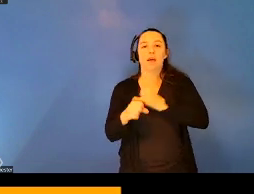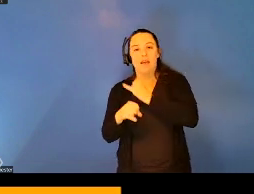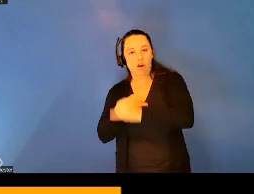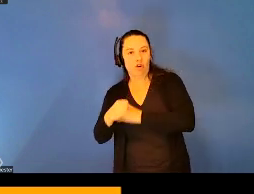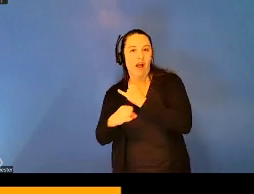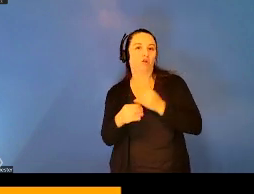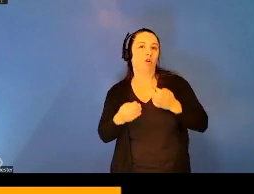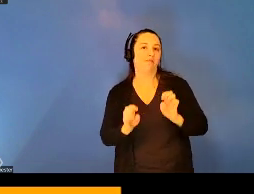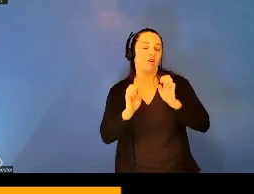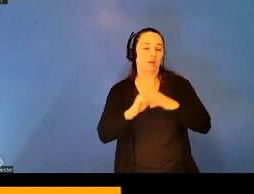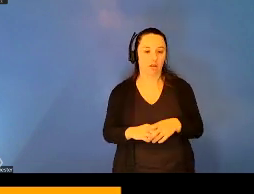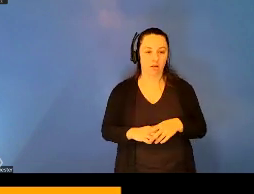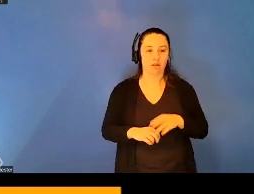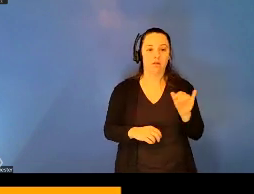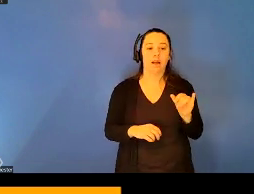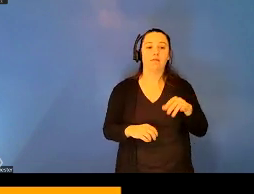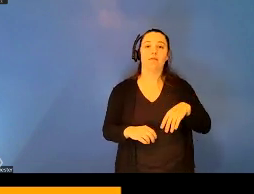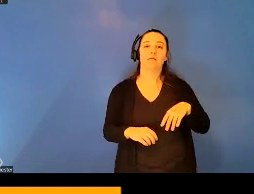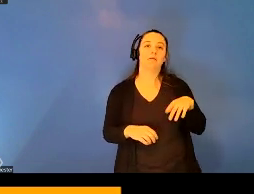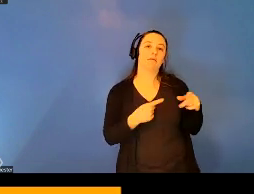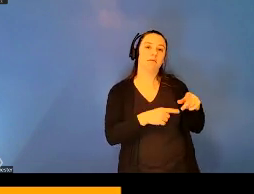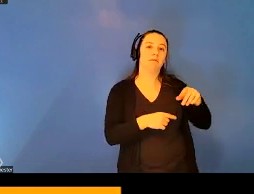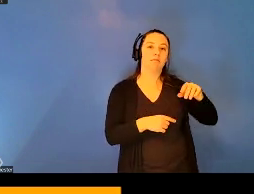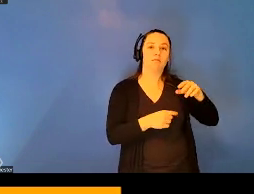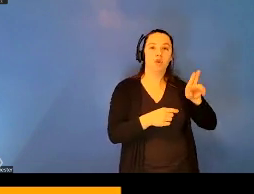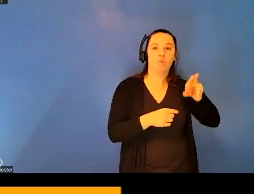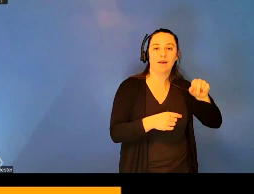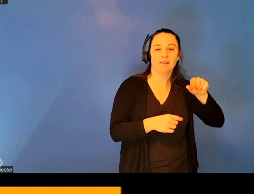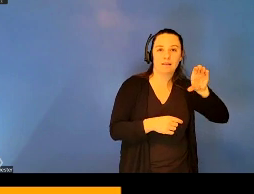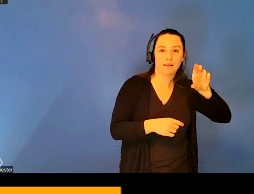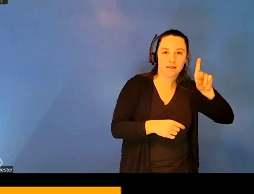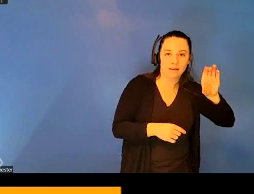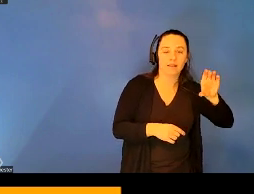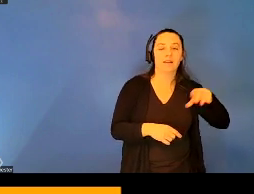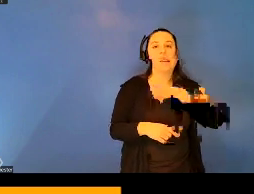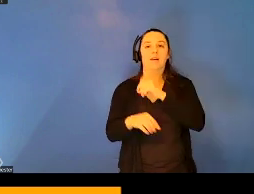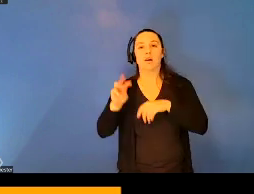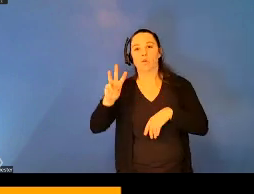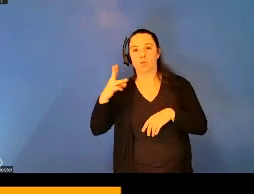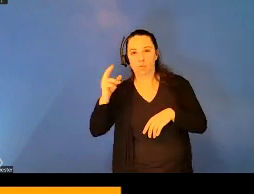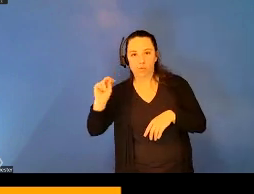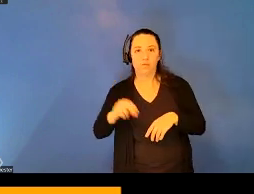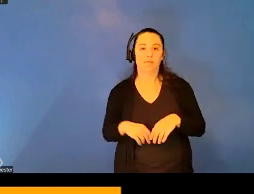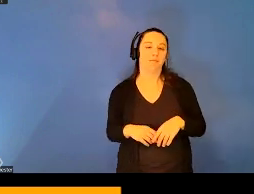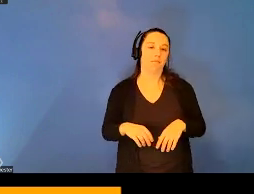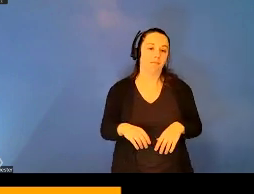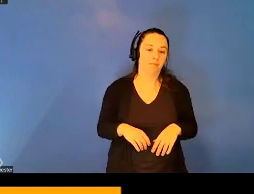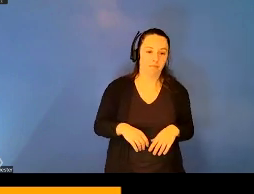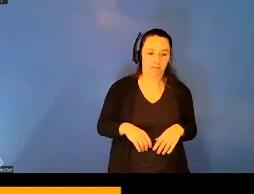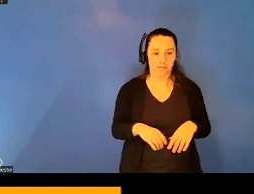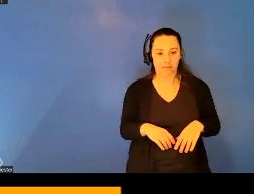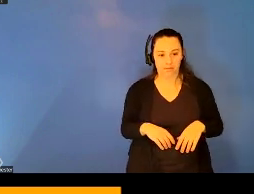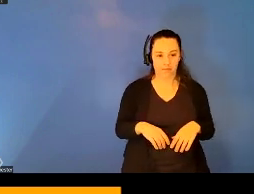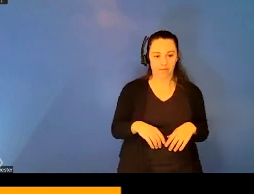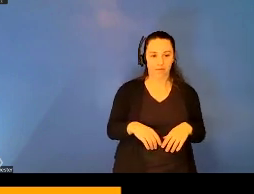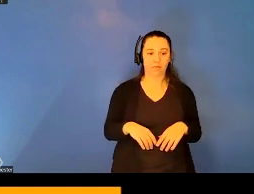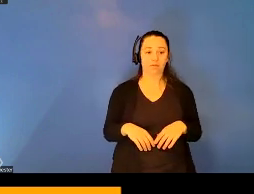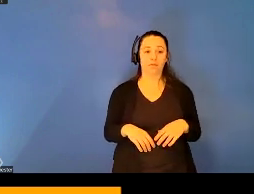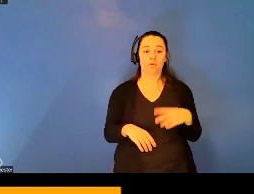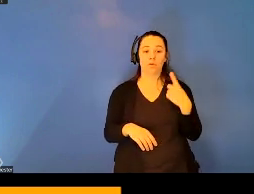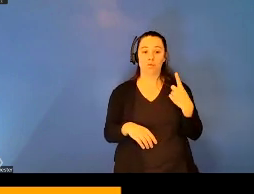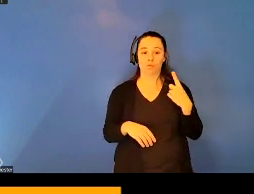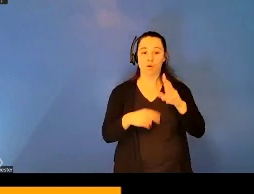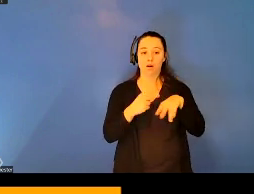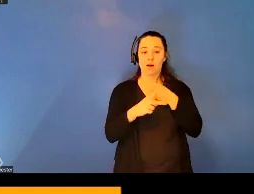and the World Health Organization to respond to the natural phenomenon of disease emergence. Thus, one mode of analysis